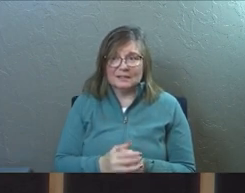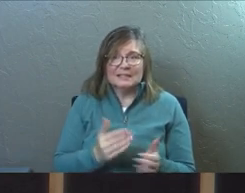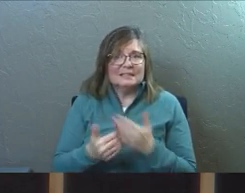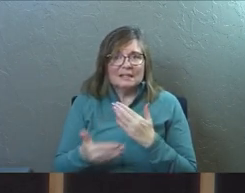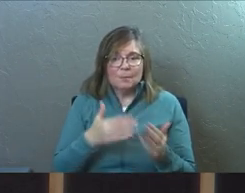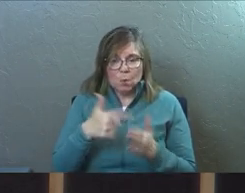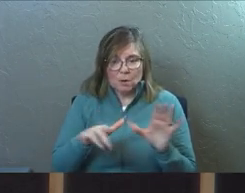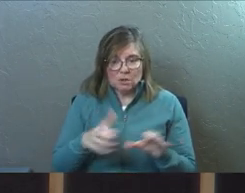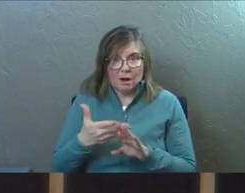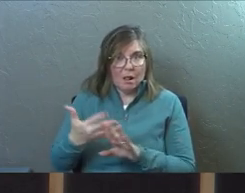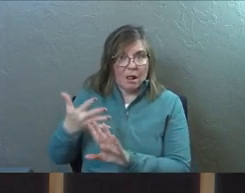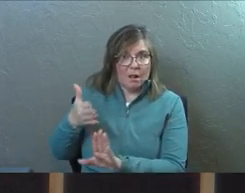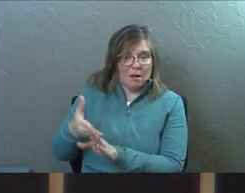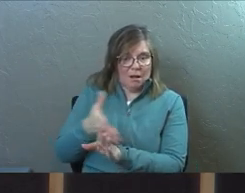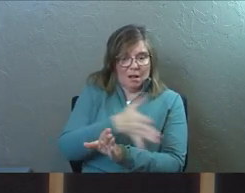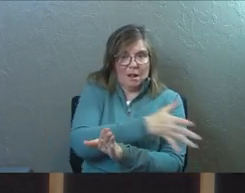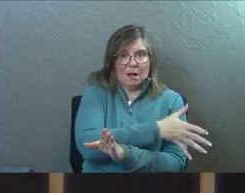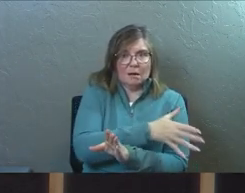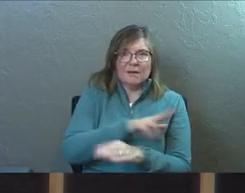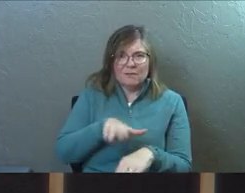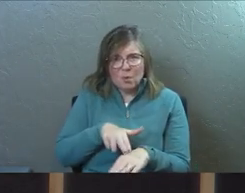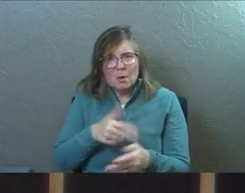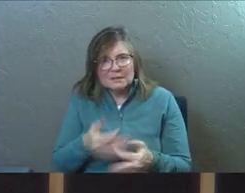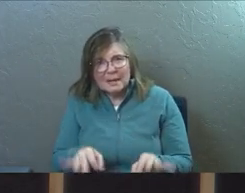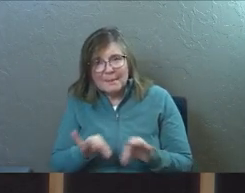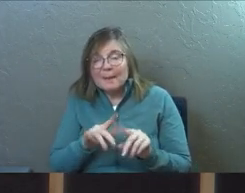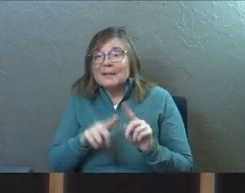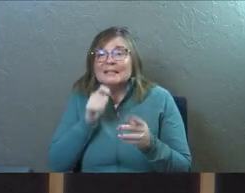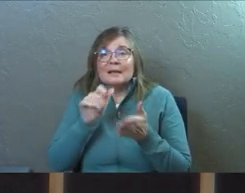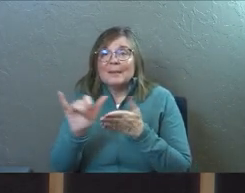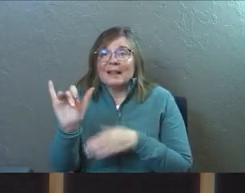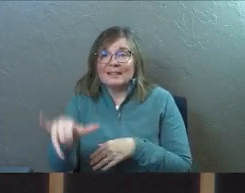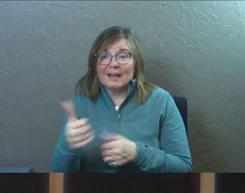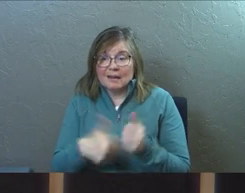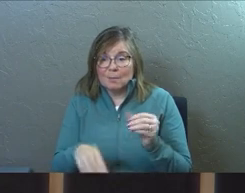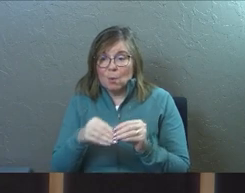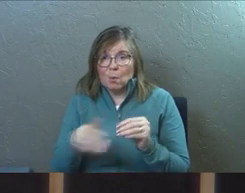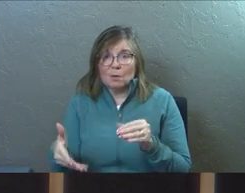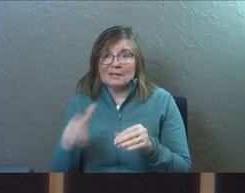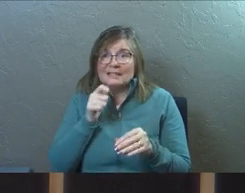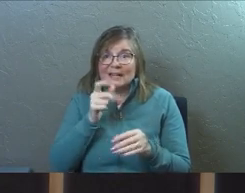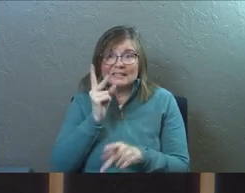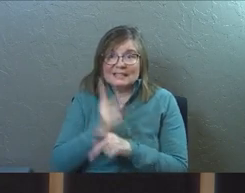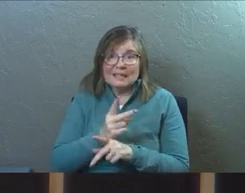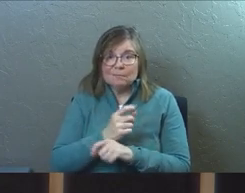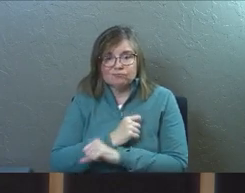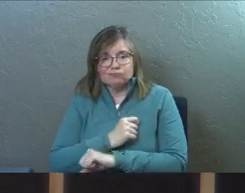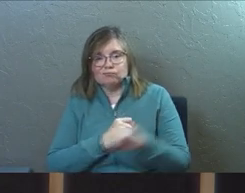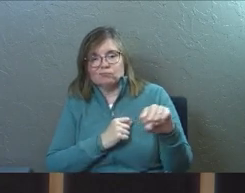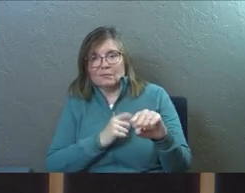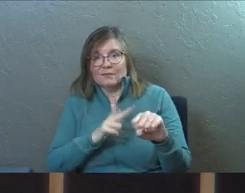Doesn't matter what you've done. Of course it matters. But it doesn't matter like that. It doesn't keep you out of the kingdom.